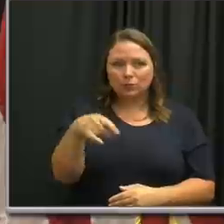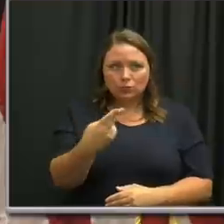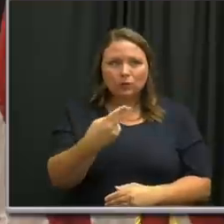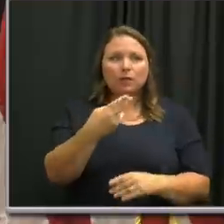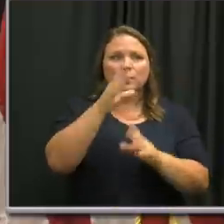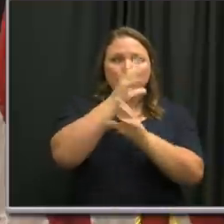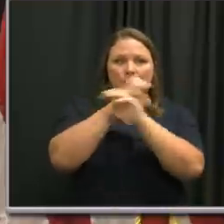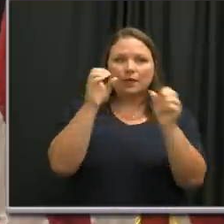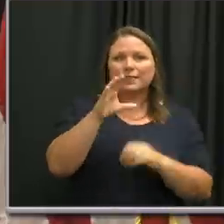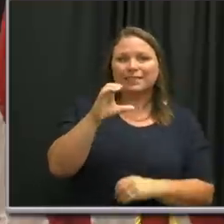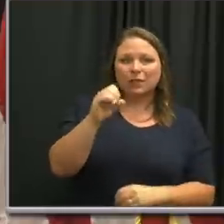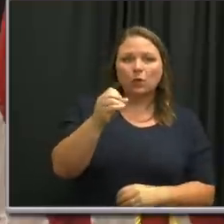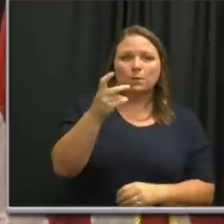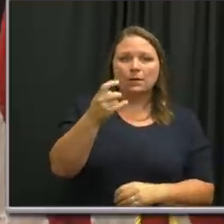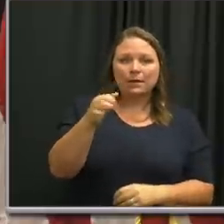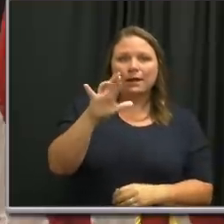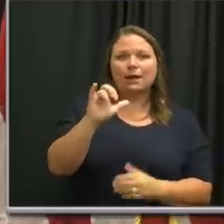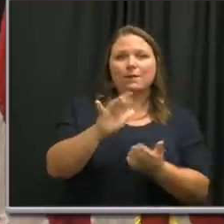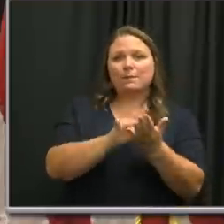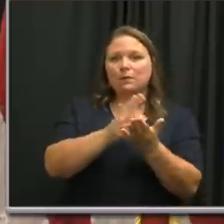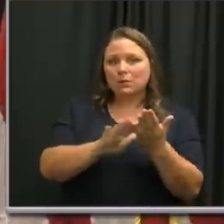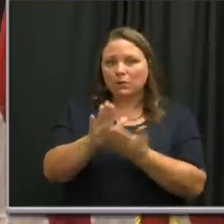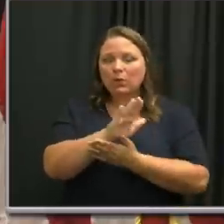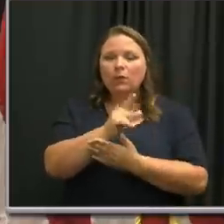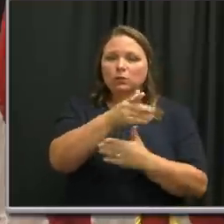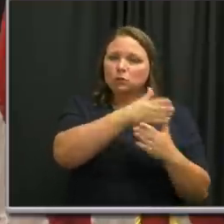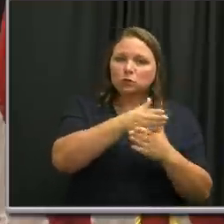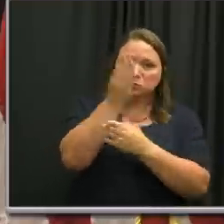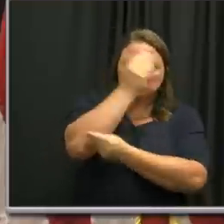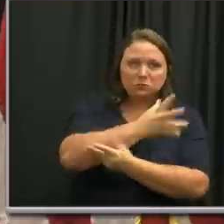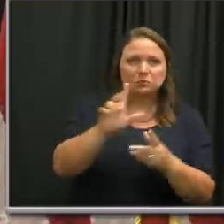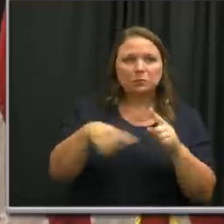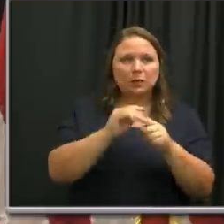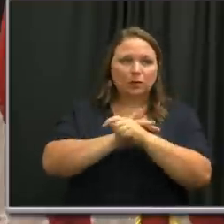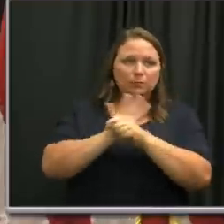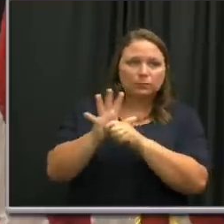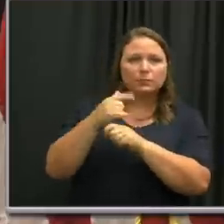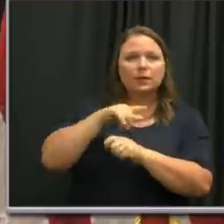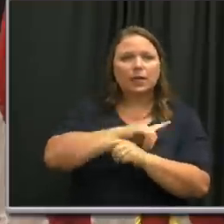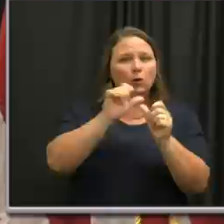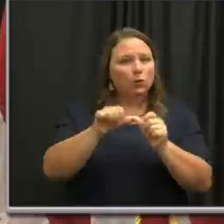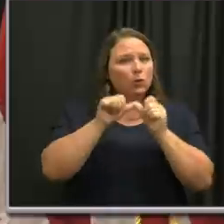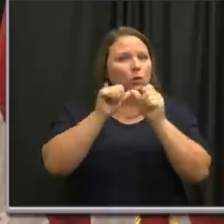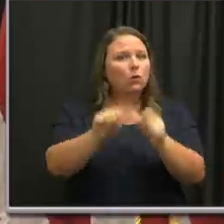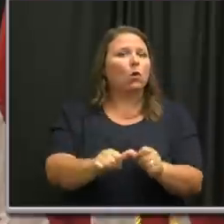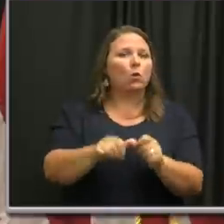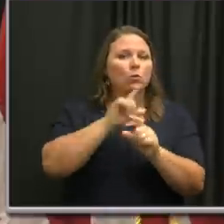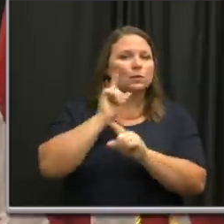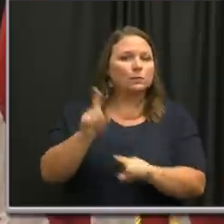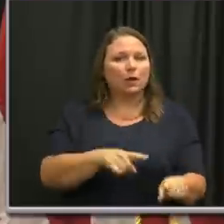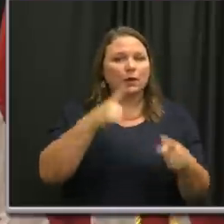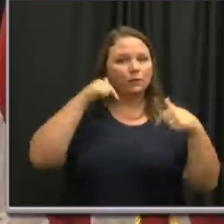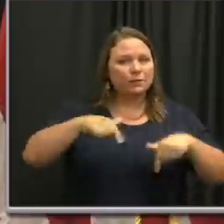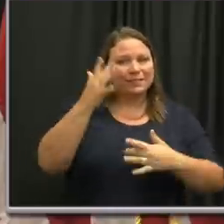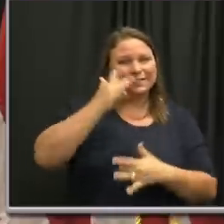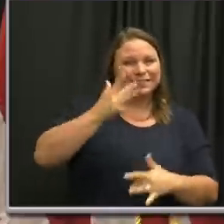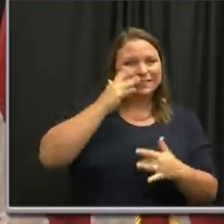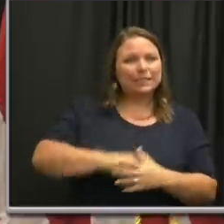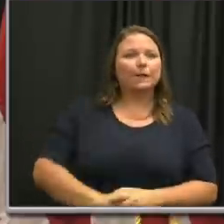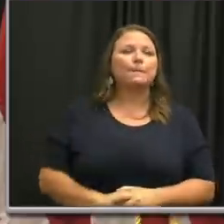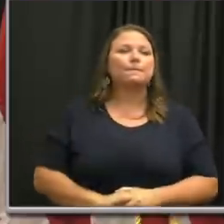Meharry Medical College, who's here to share his thoughts on COVID-19 and our community's ongoing response to the disease.